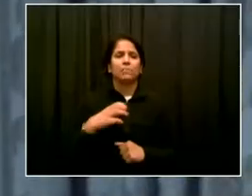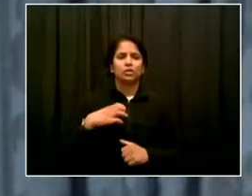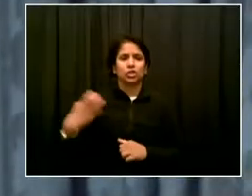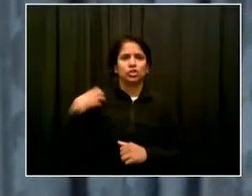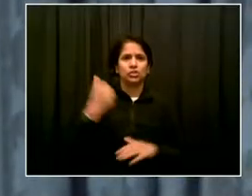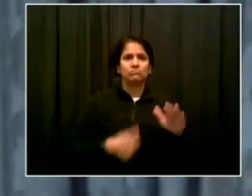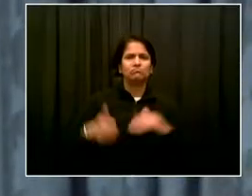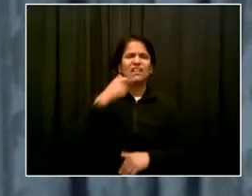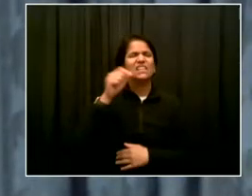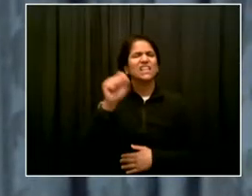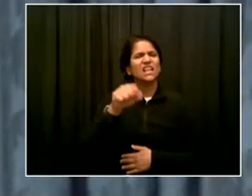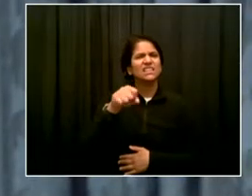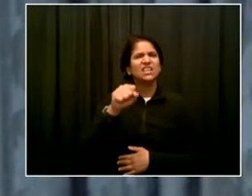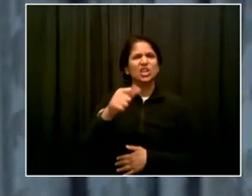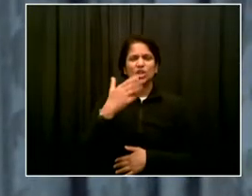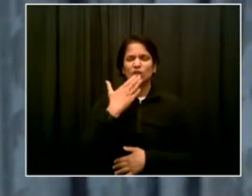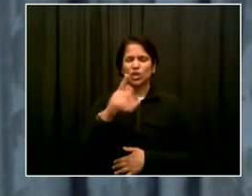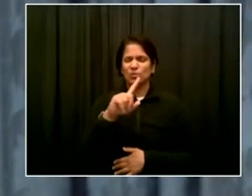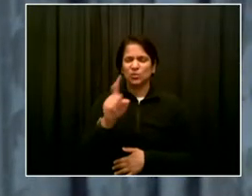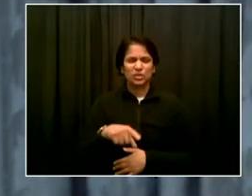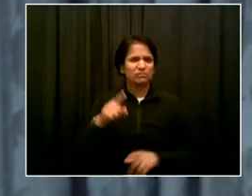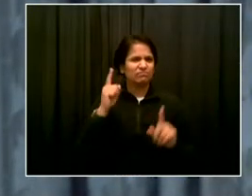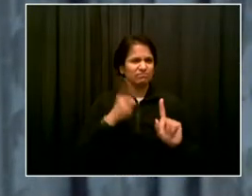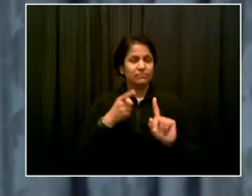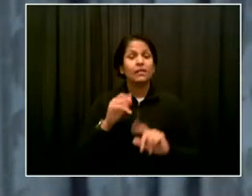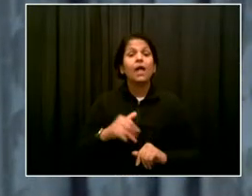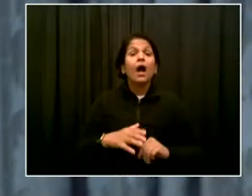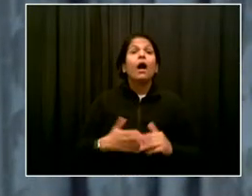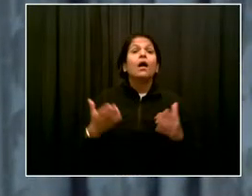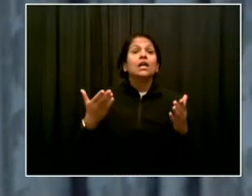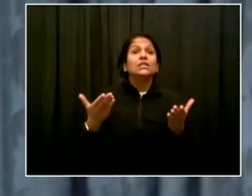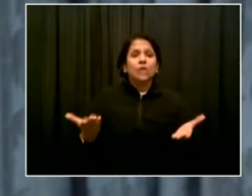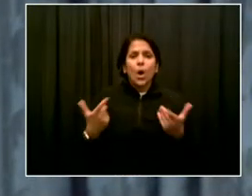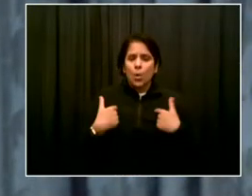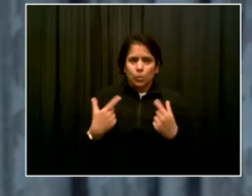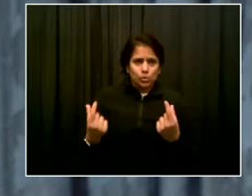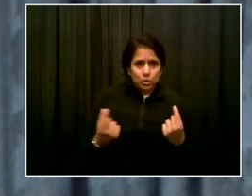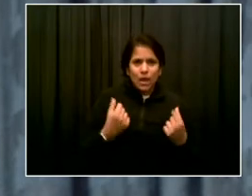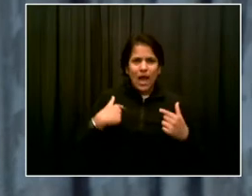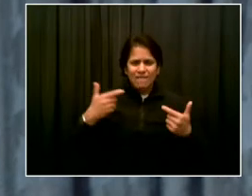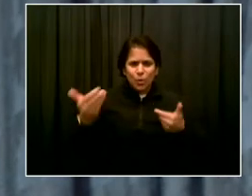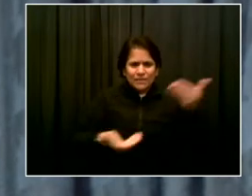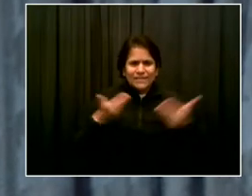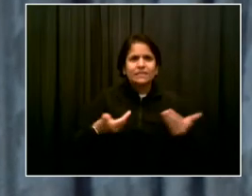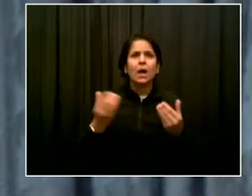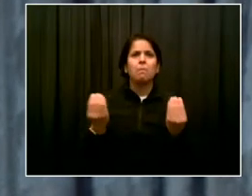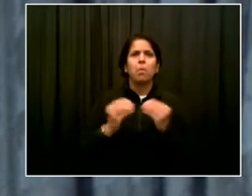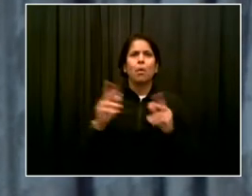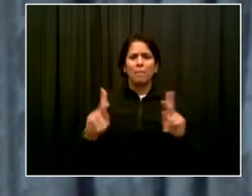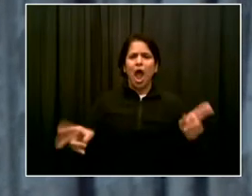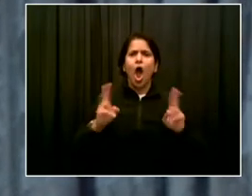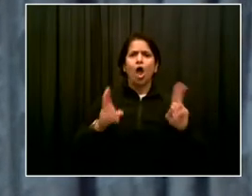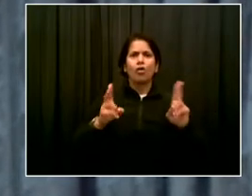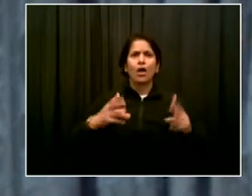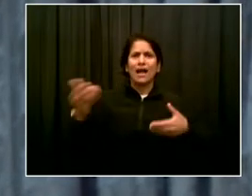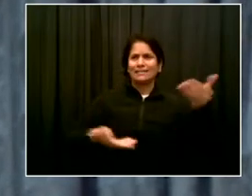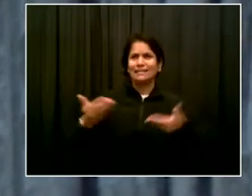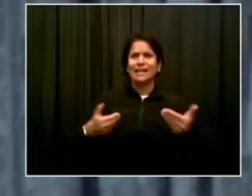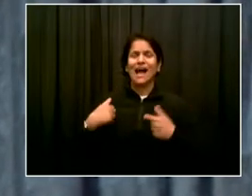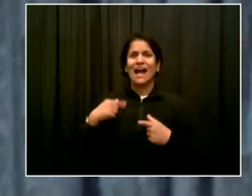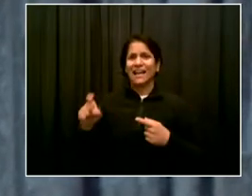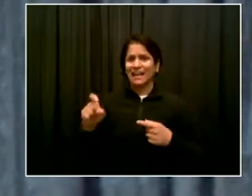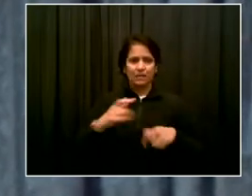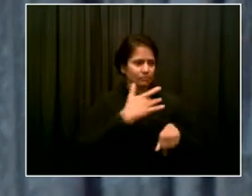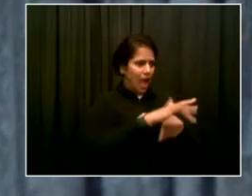been, uh, urgently trying to hire to fill the needs, uh, ever since that became possible, uh,